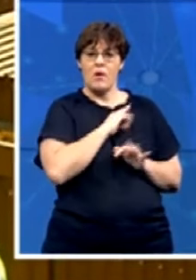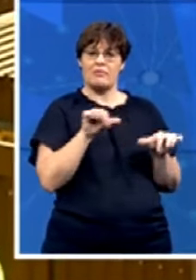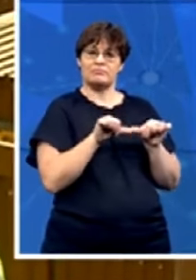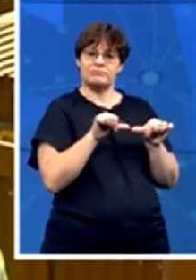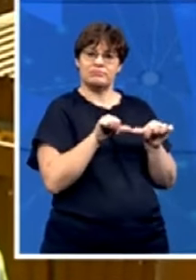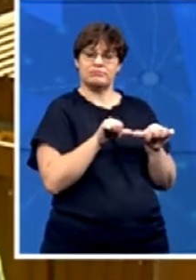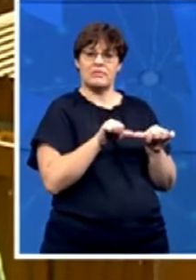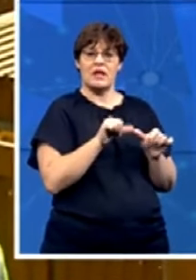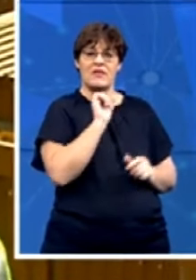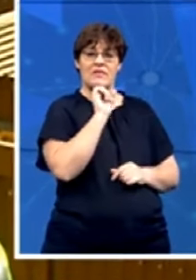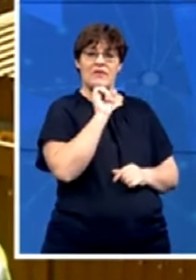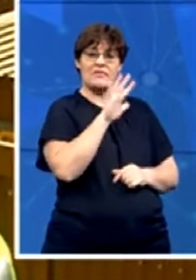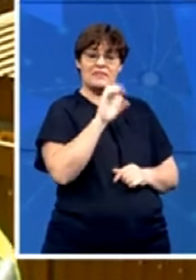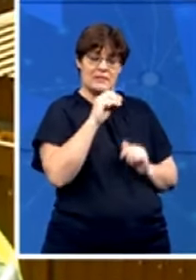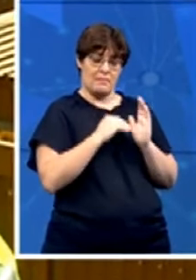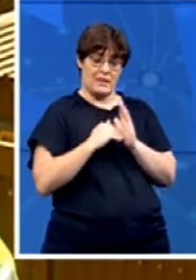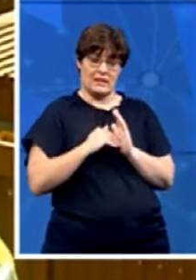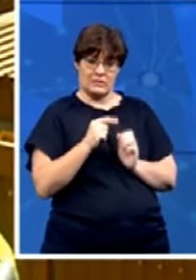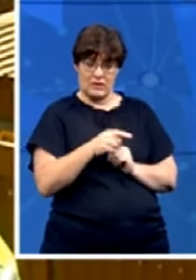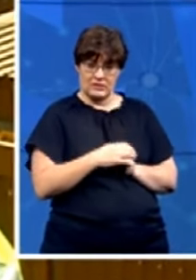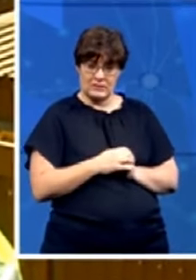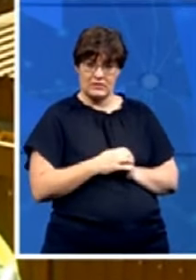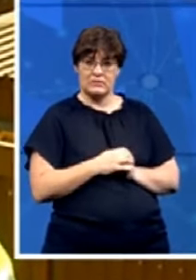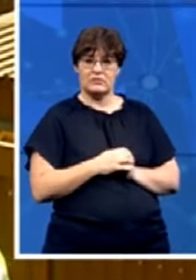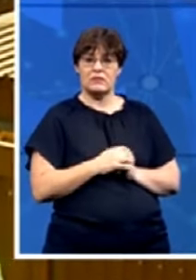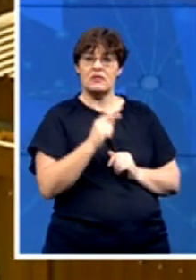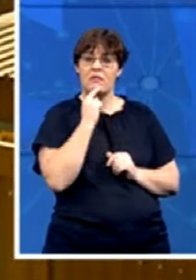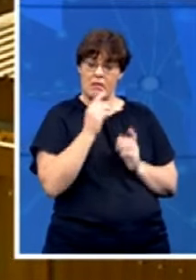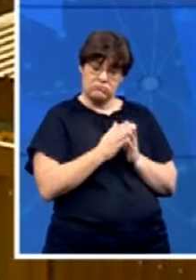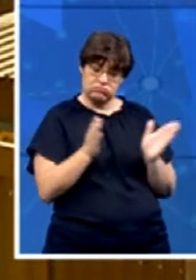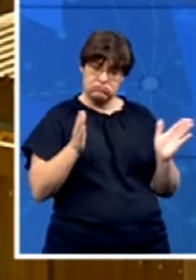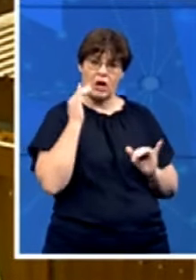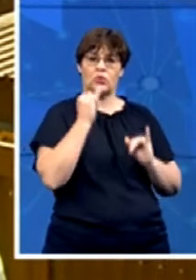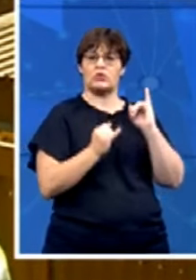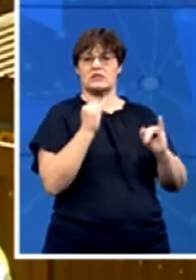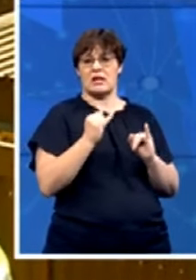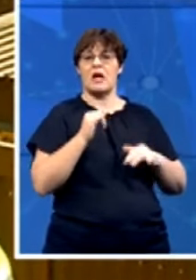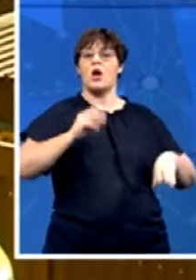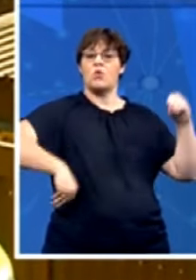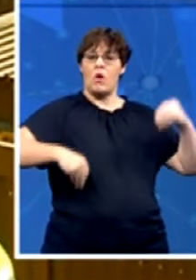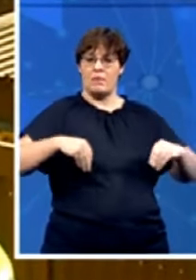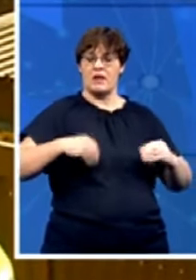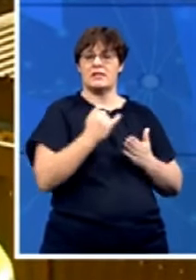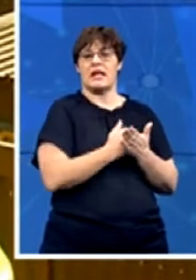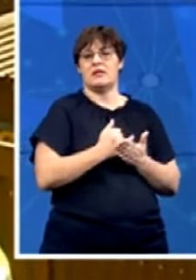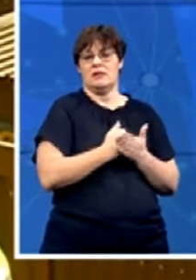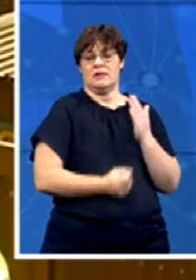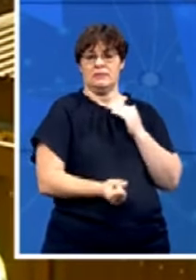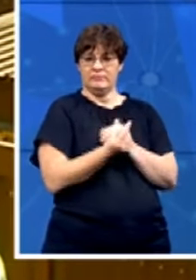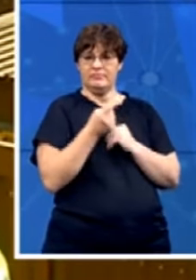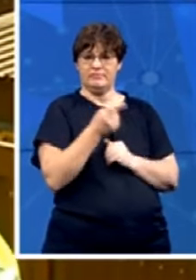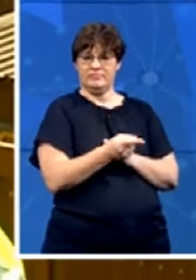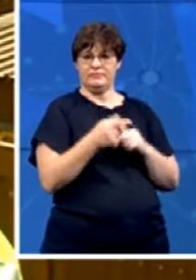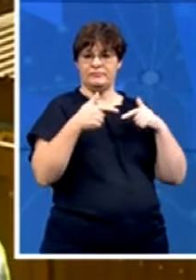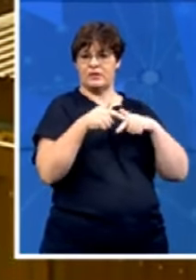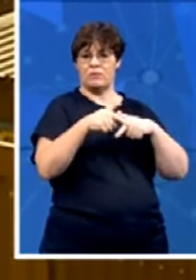saw that it was one of the widely criticized corruption scandals to come out of the Limpopo province it raised quite